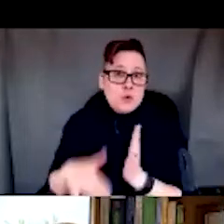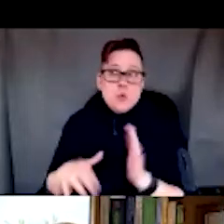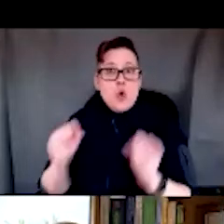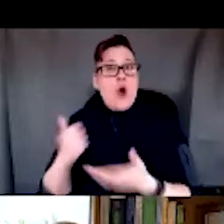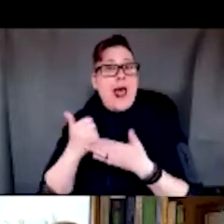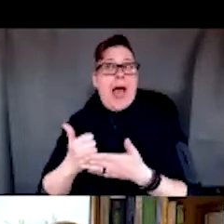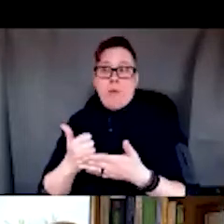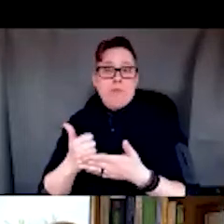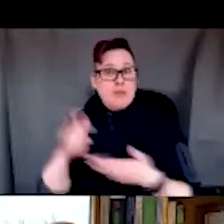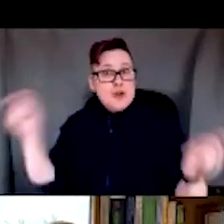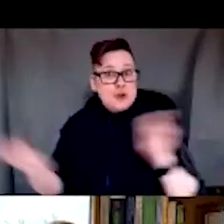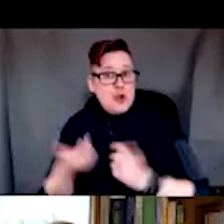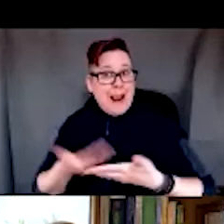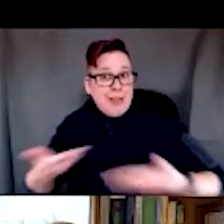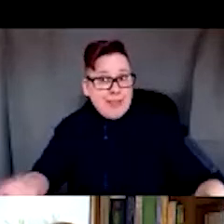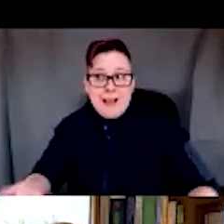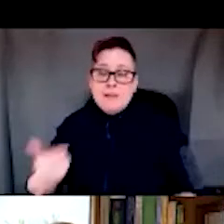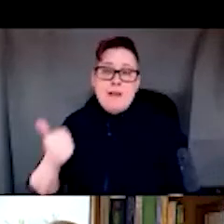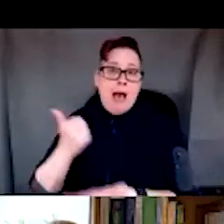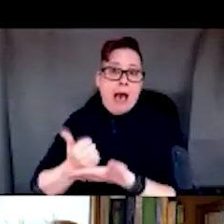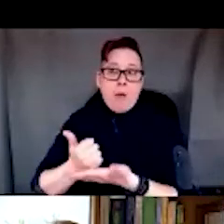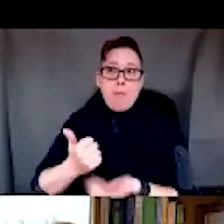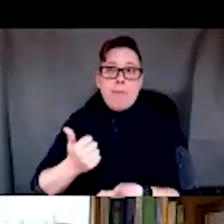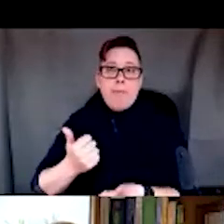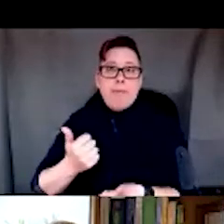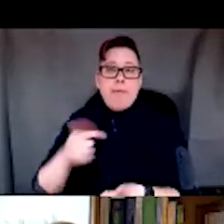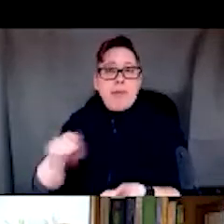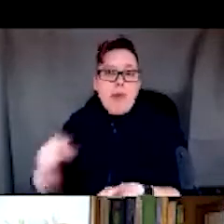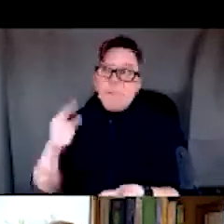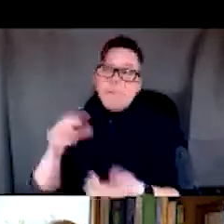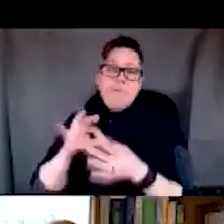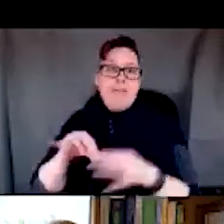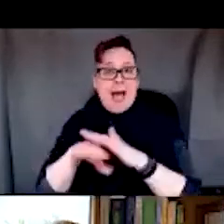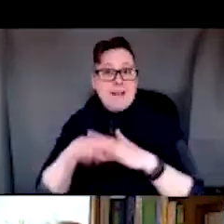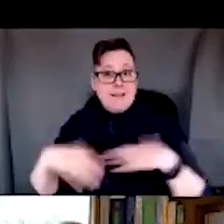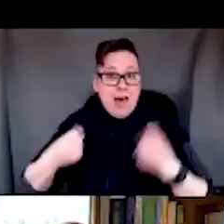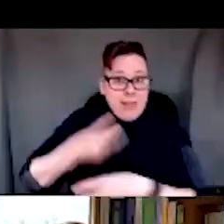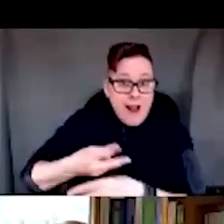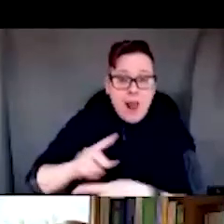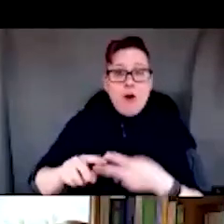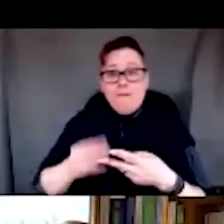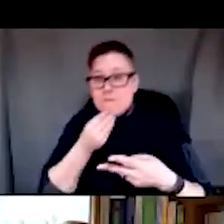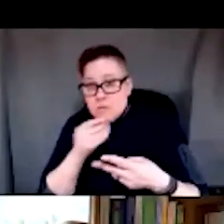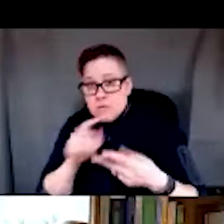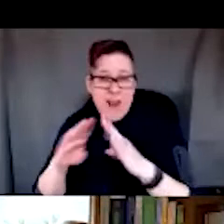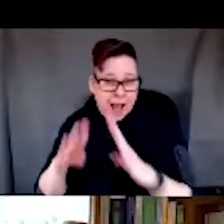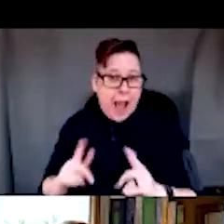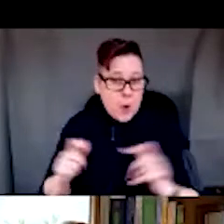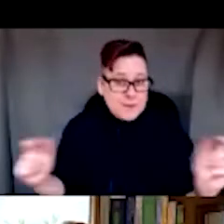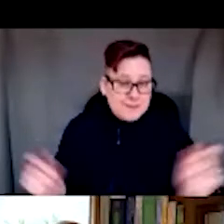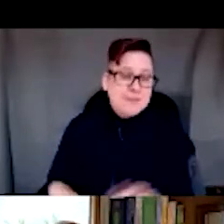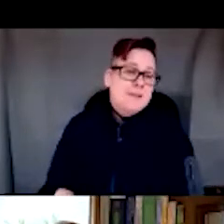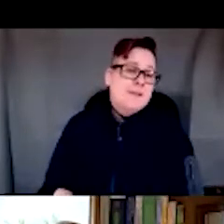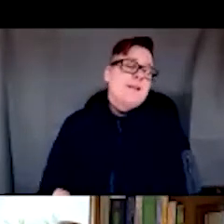agents, right, in thinking about access to healthcare, food, housing, and so forth. So